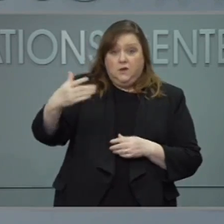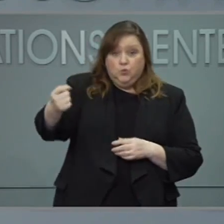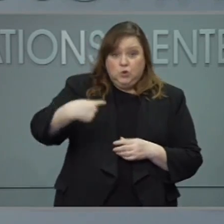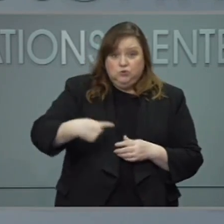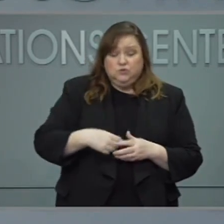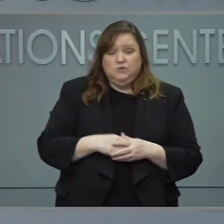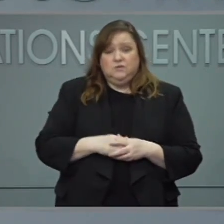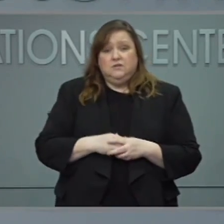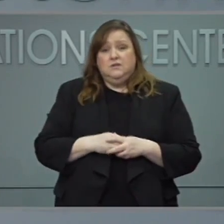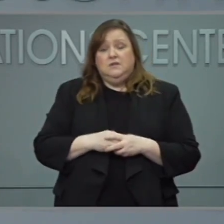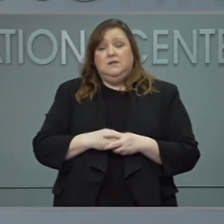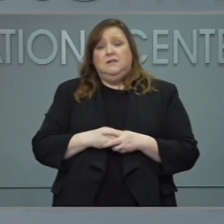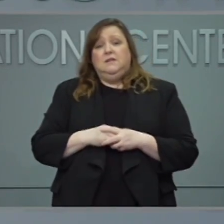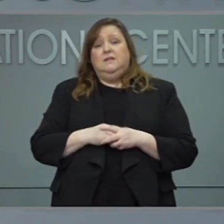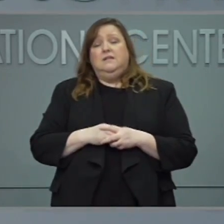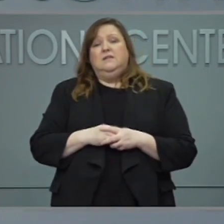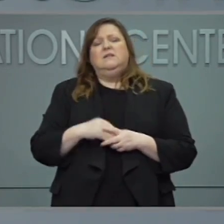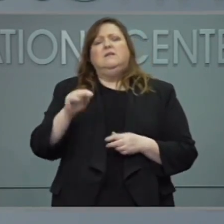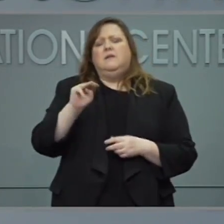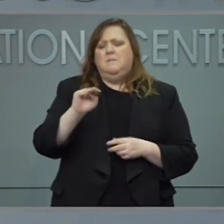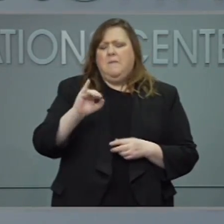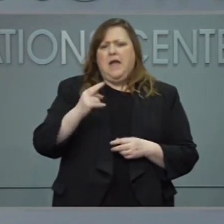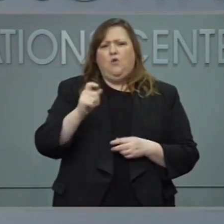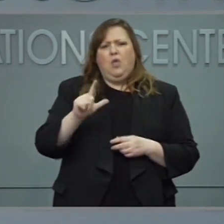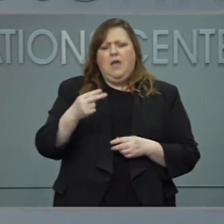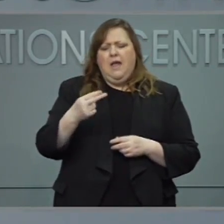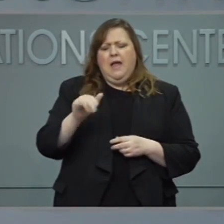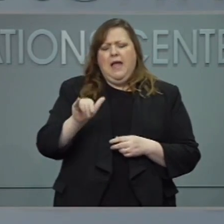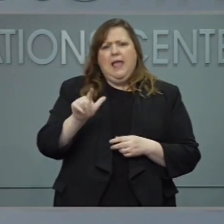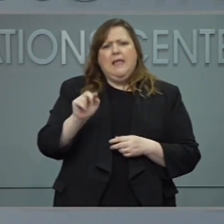Our next question is from Michael Hyland with CBS 17.